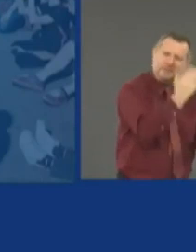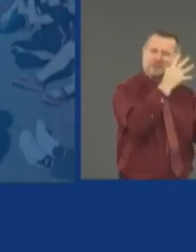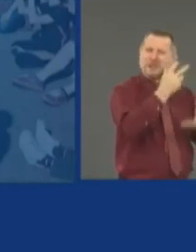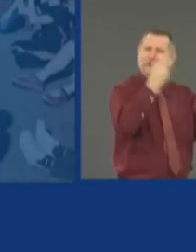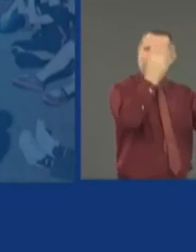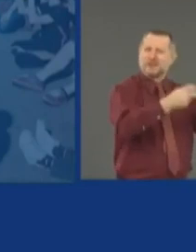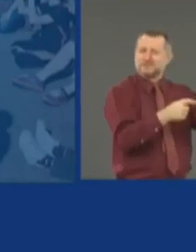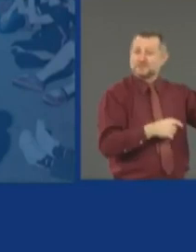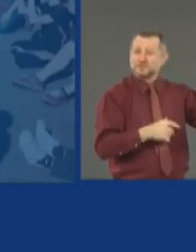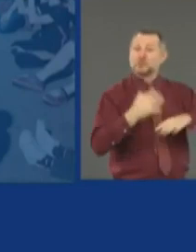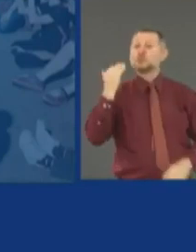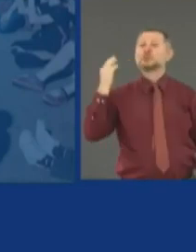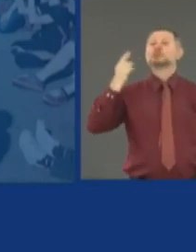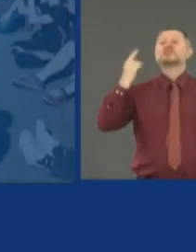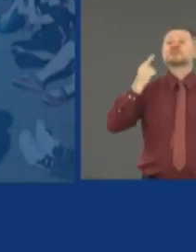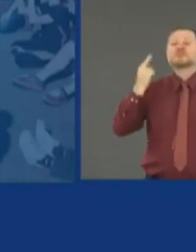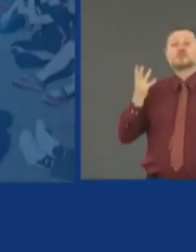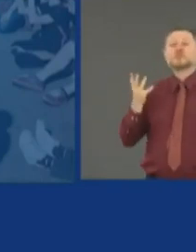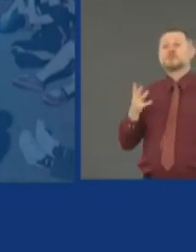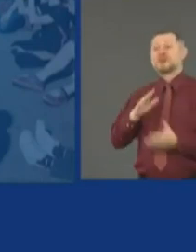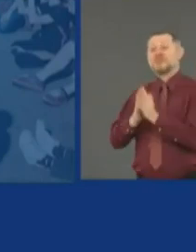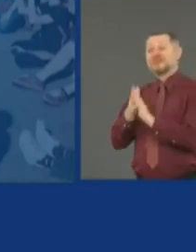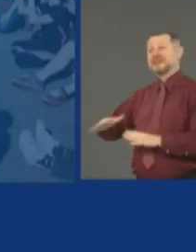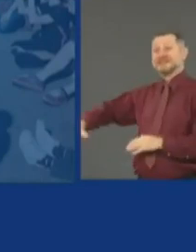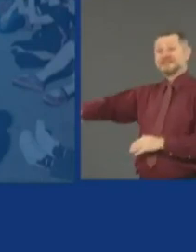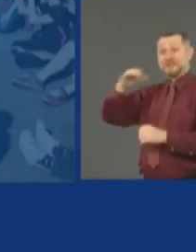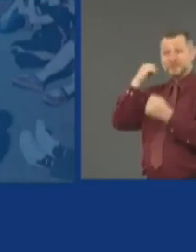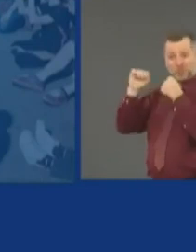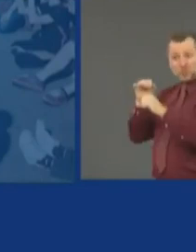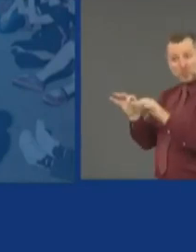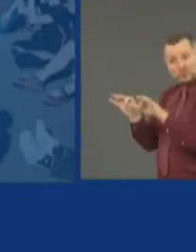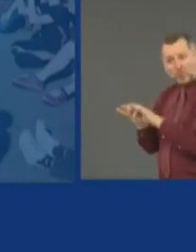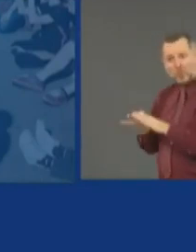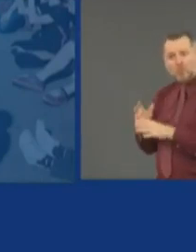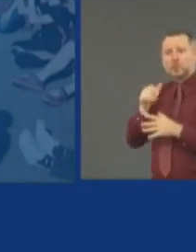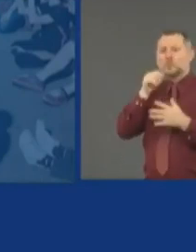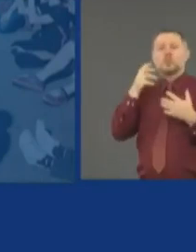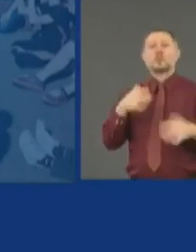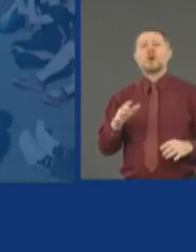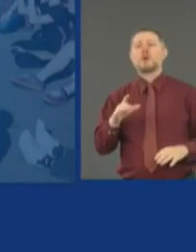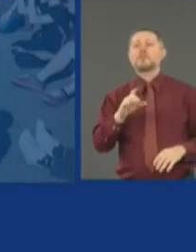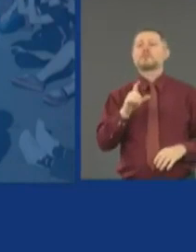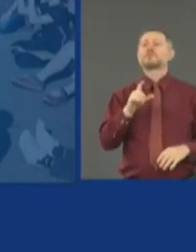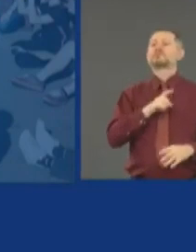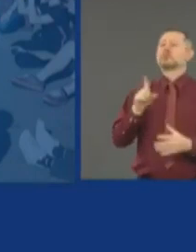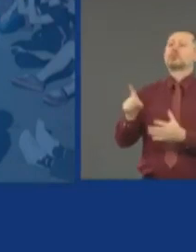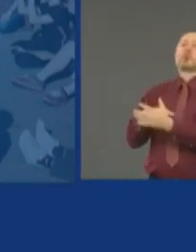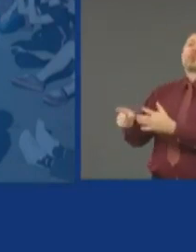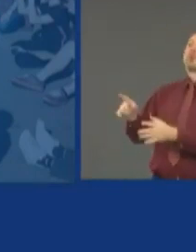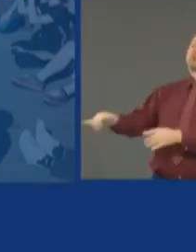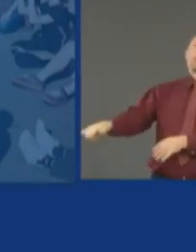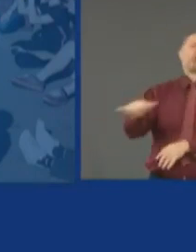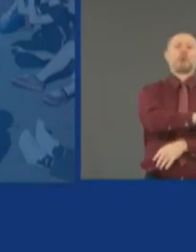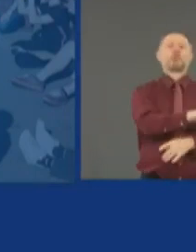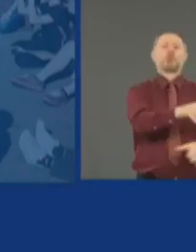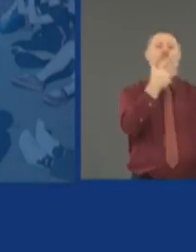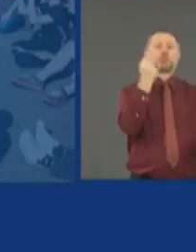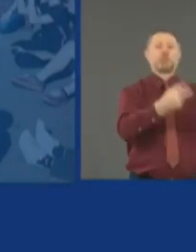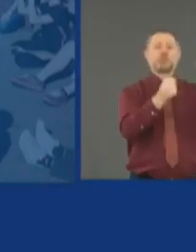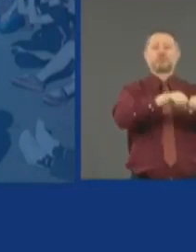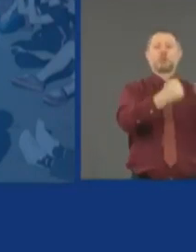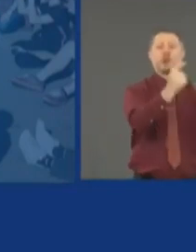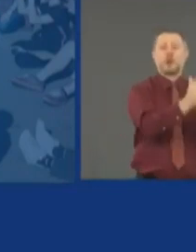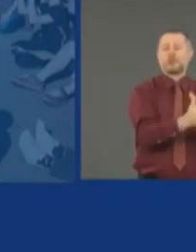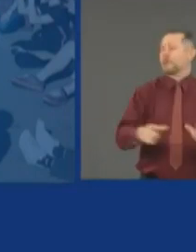just so you don't get categorized, stereotyped as criminals, but so the police can